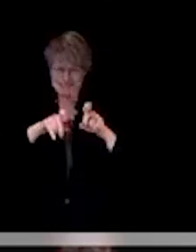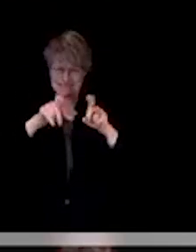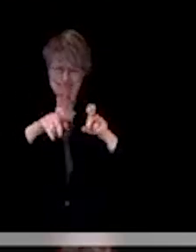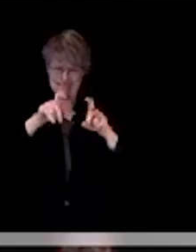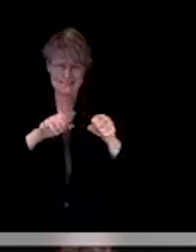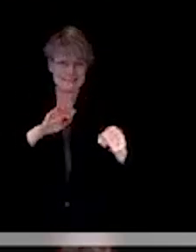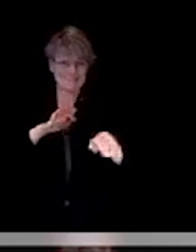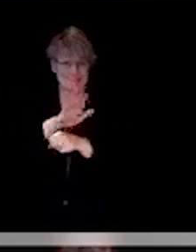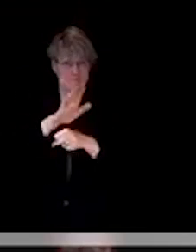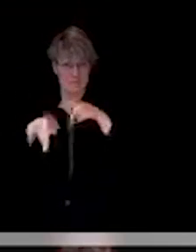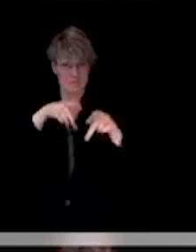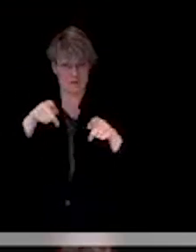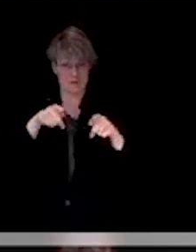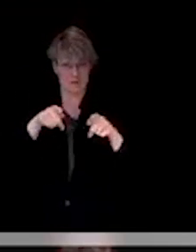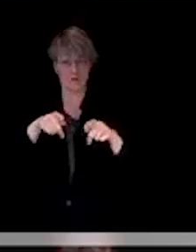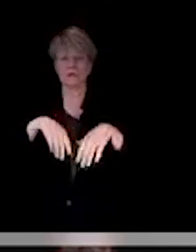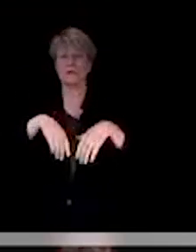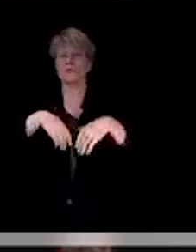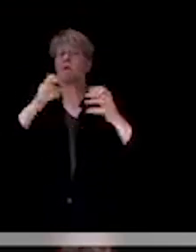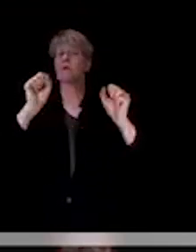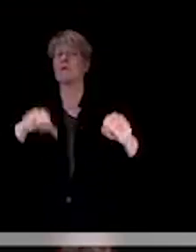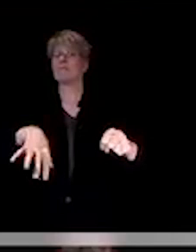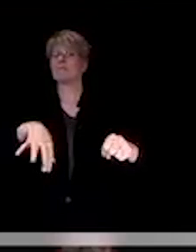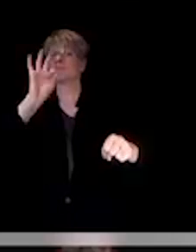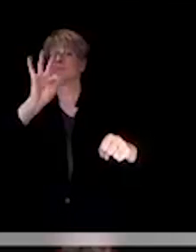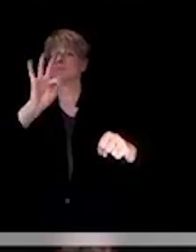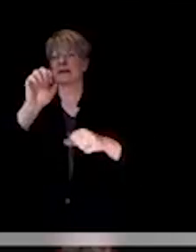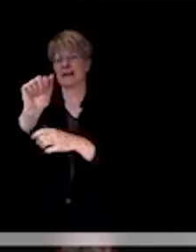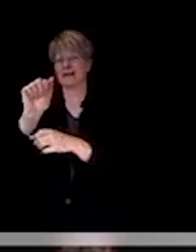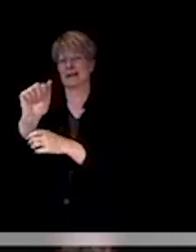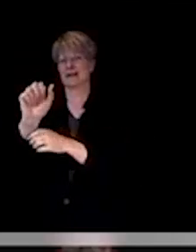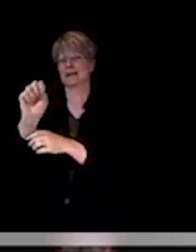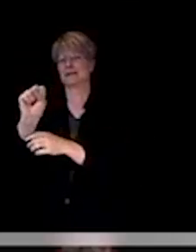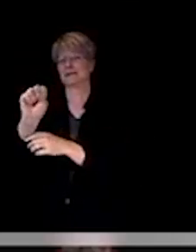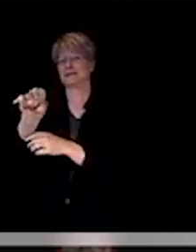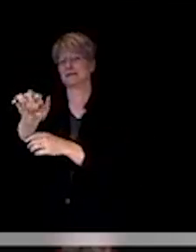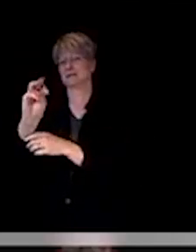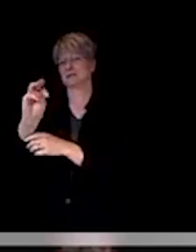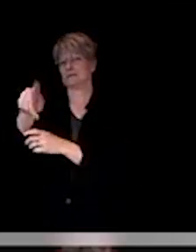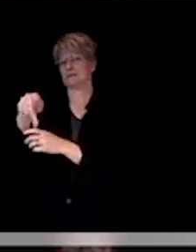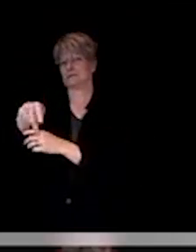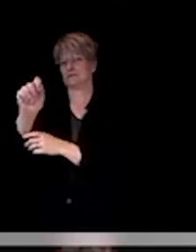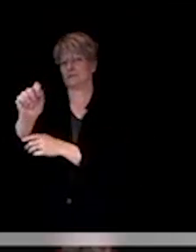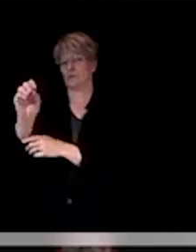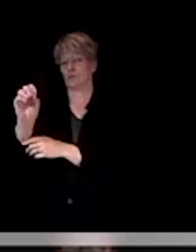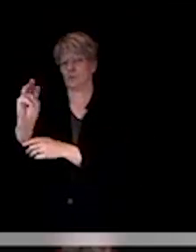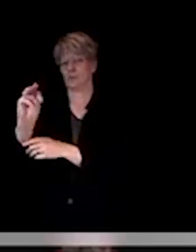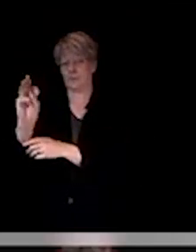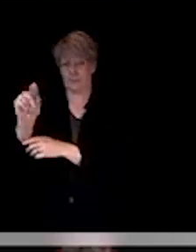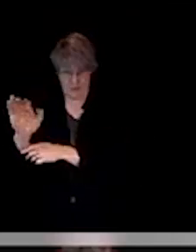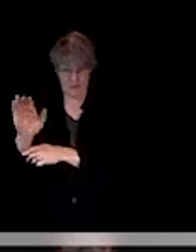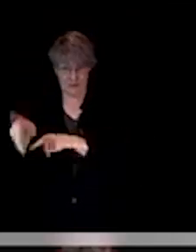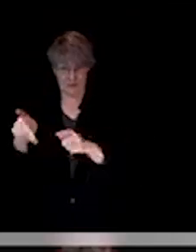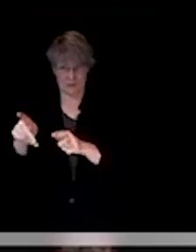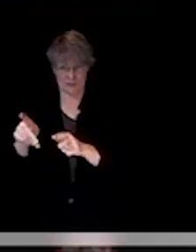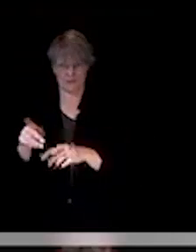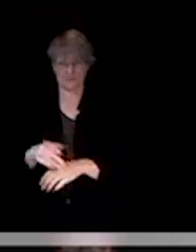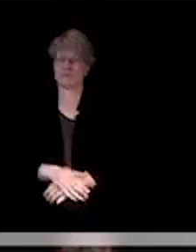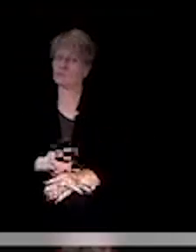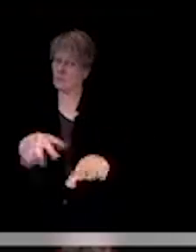just mentioned, we do encourage people who are, particularly if you're working in contact with the public